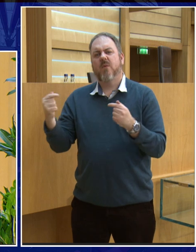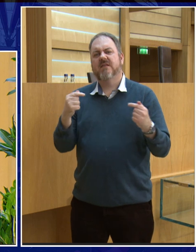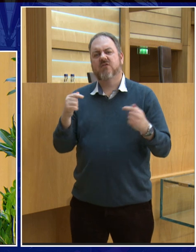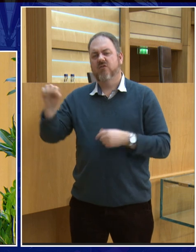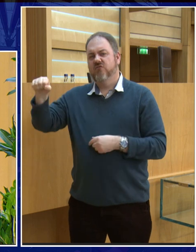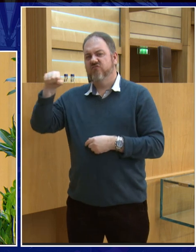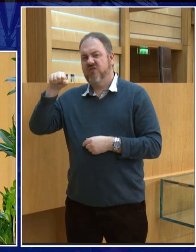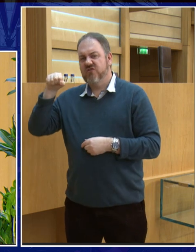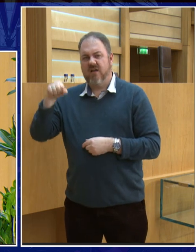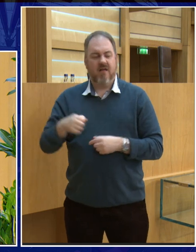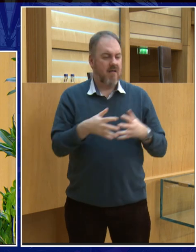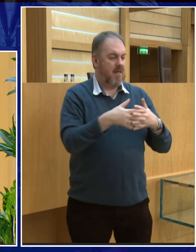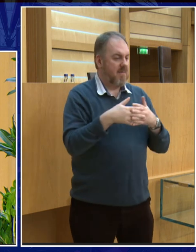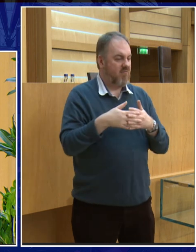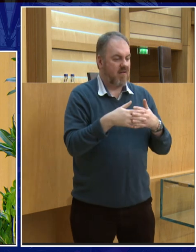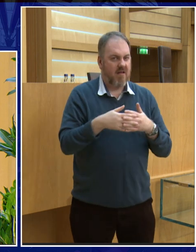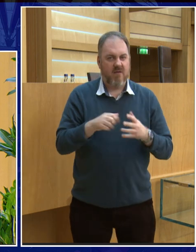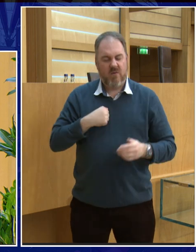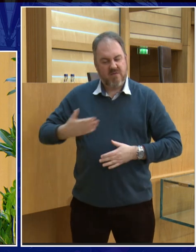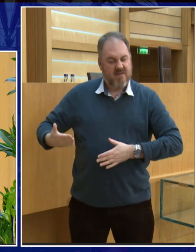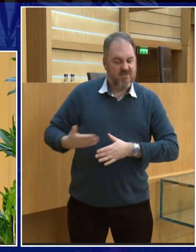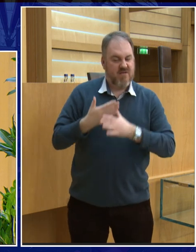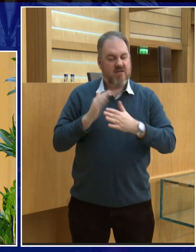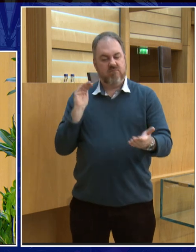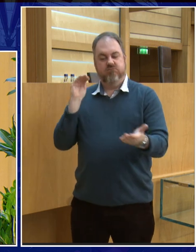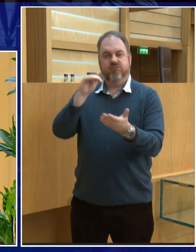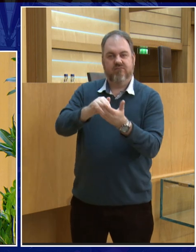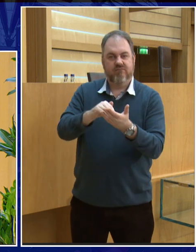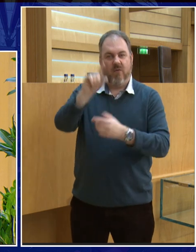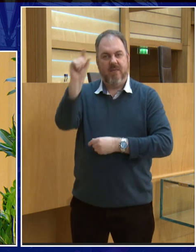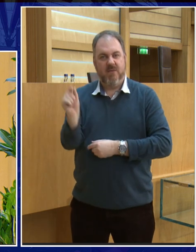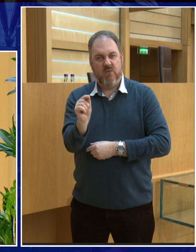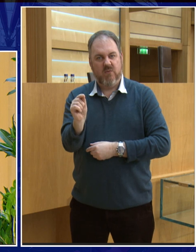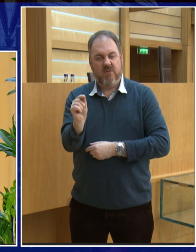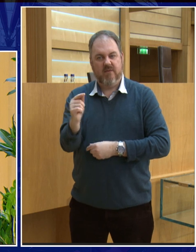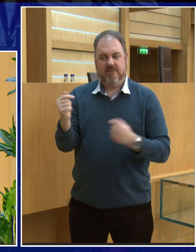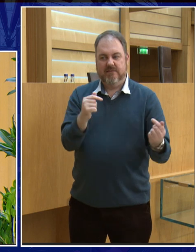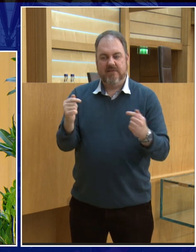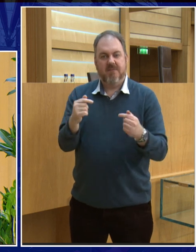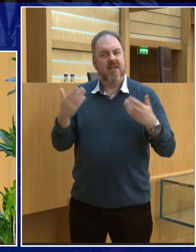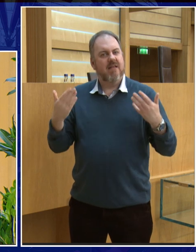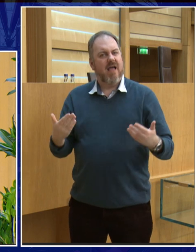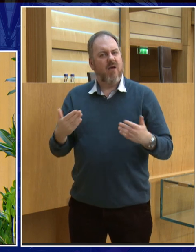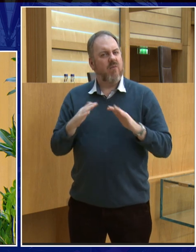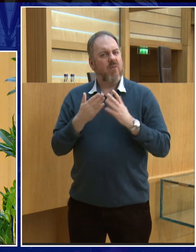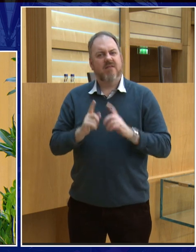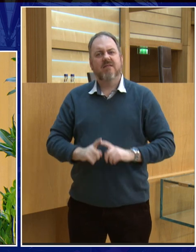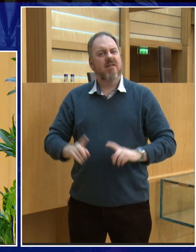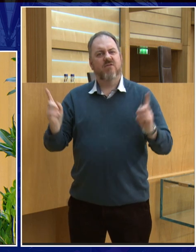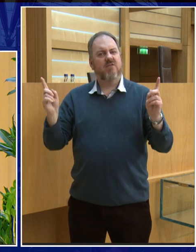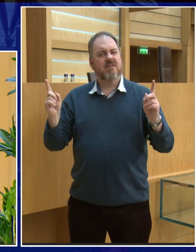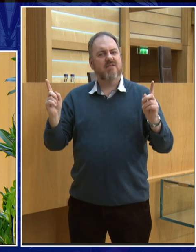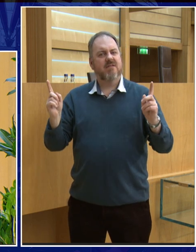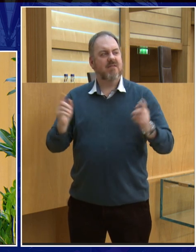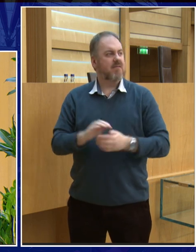showing who was the dominant power and now we're actually going through an era of collaboration where many people are going to the moon. I don't know if you heard yesterday or the day